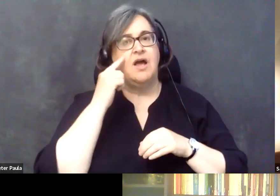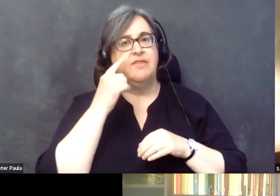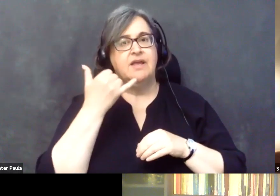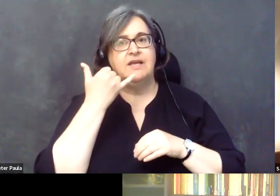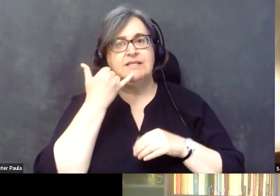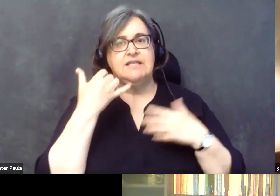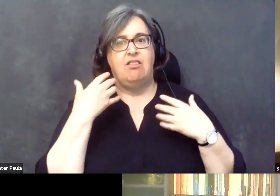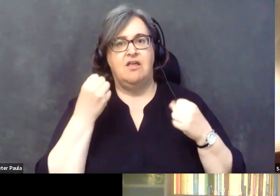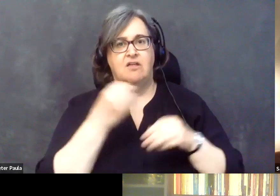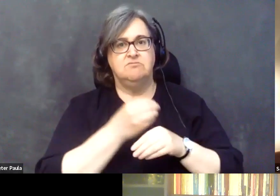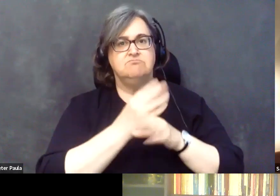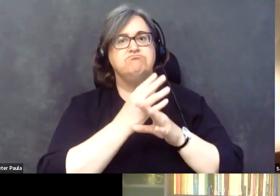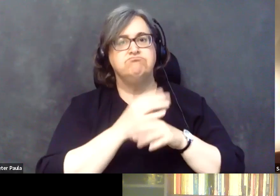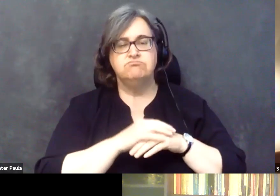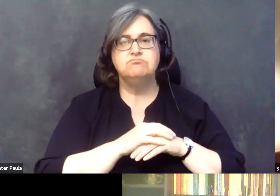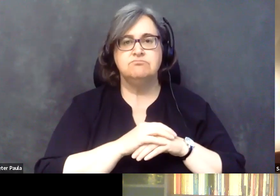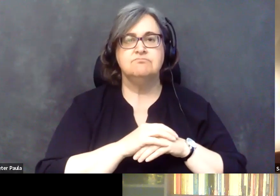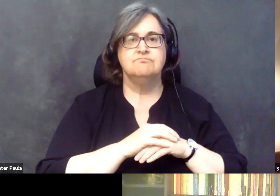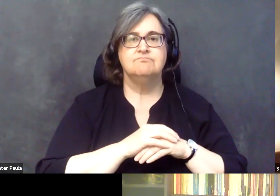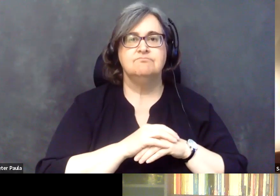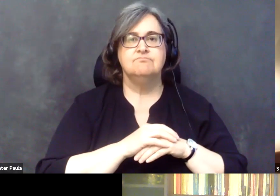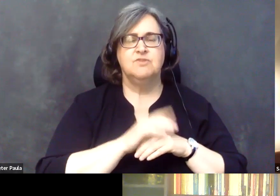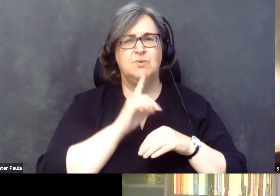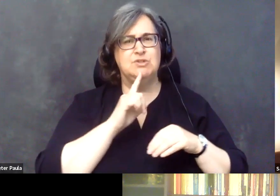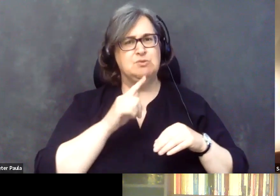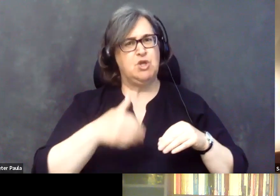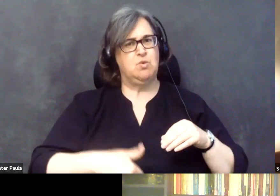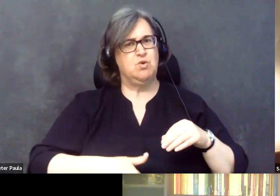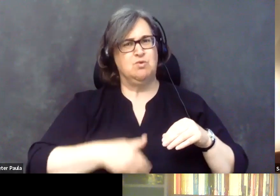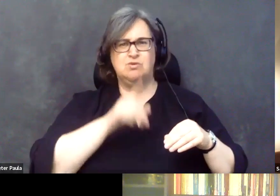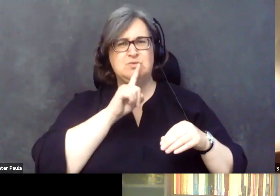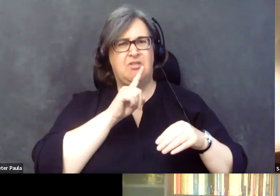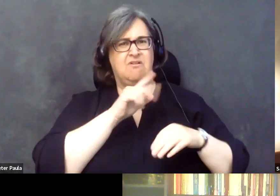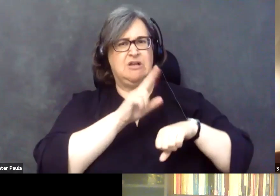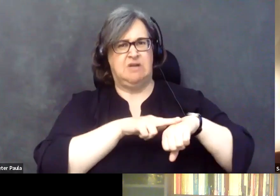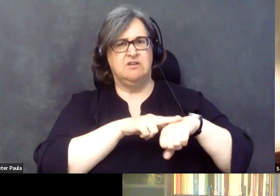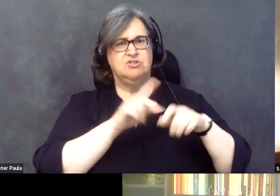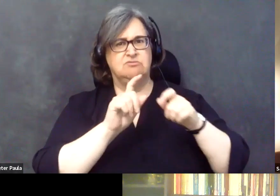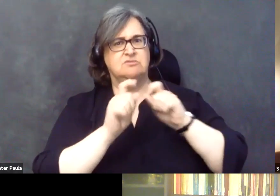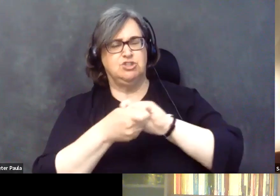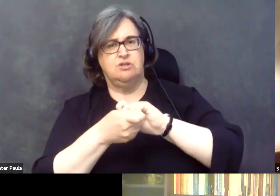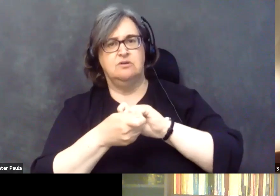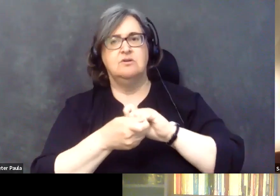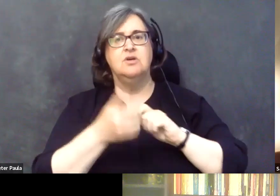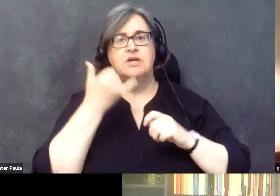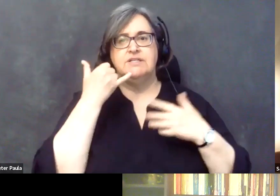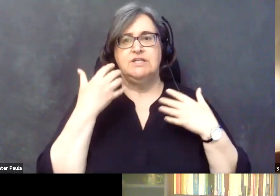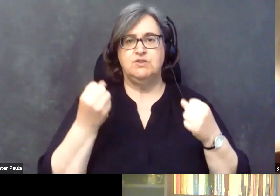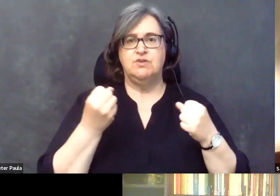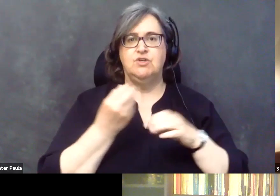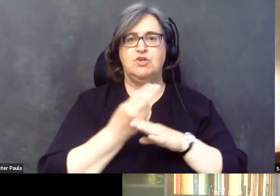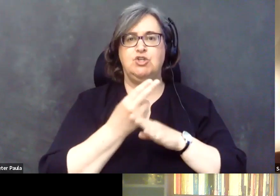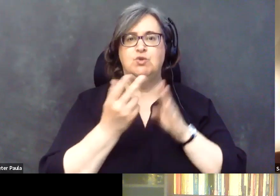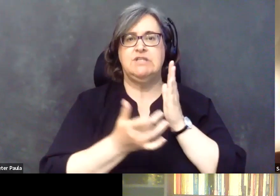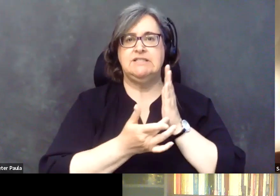basically intuitive to this change. So telehealth, as you know, is the use of